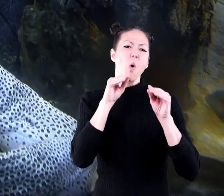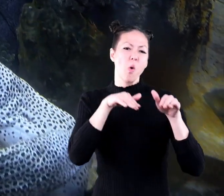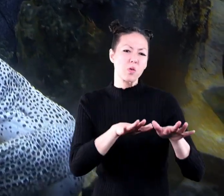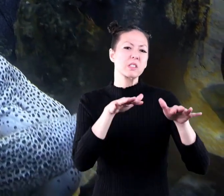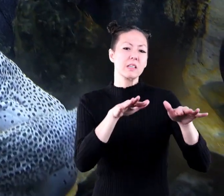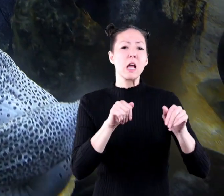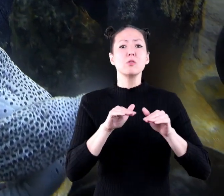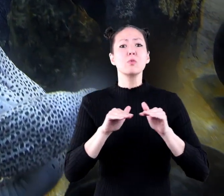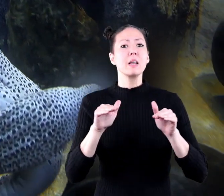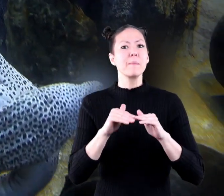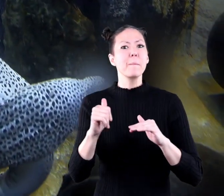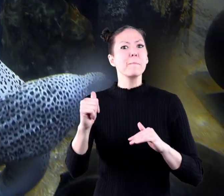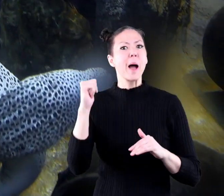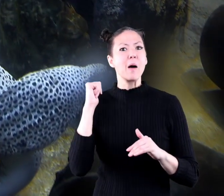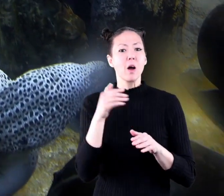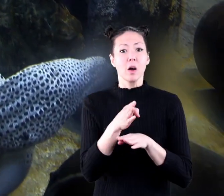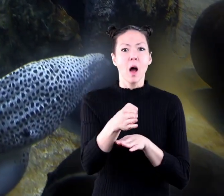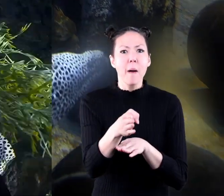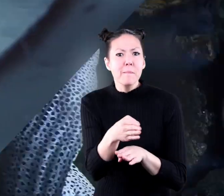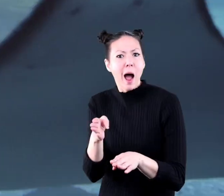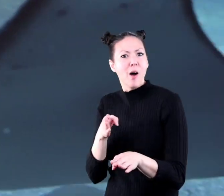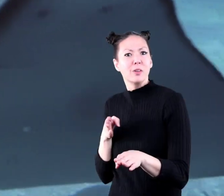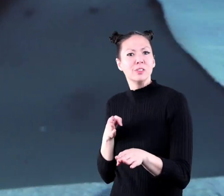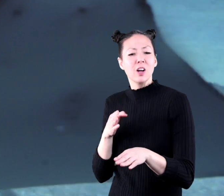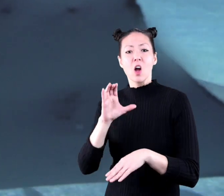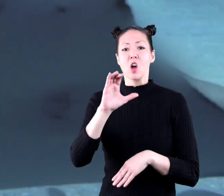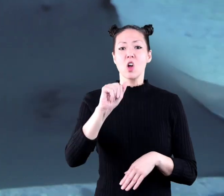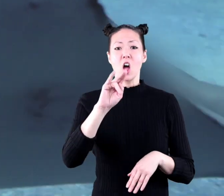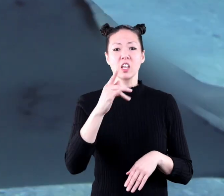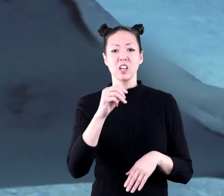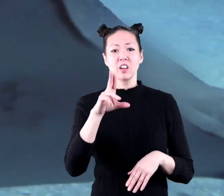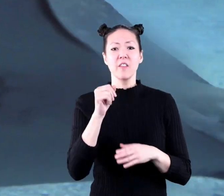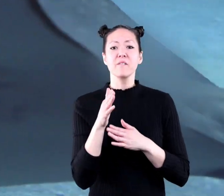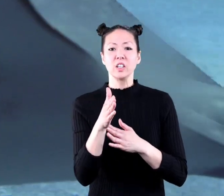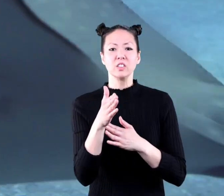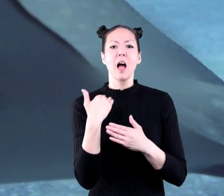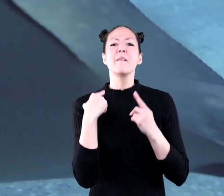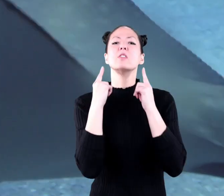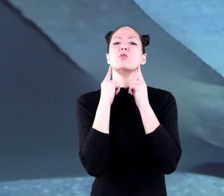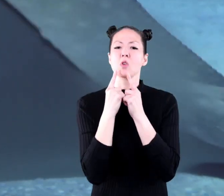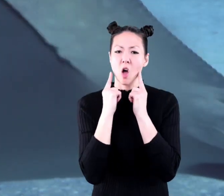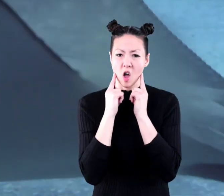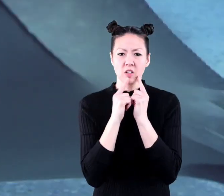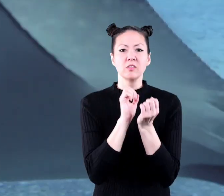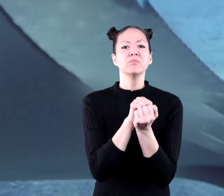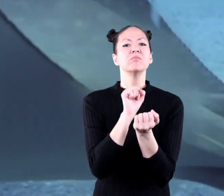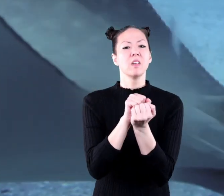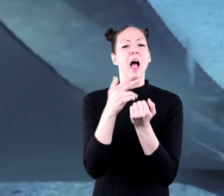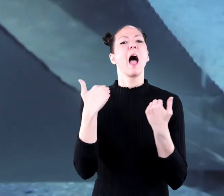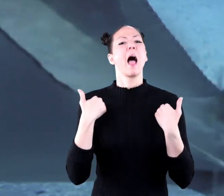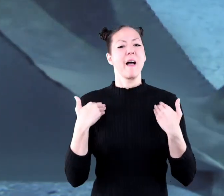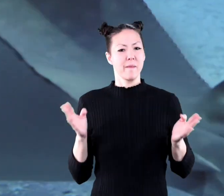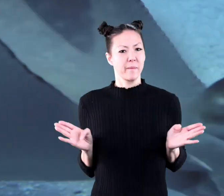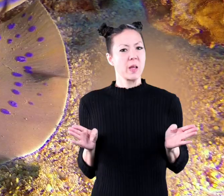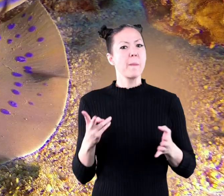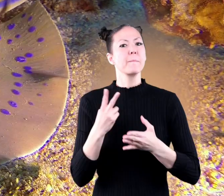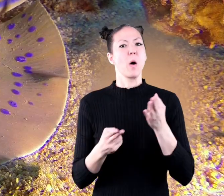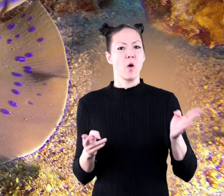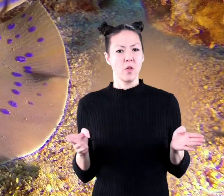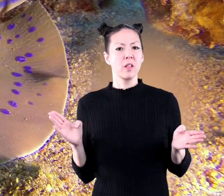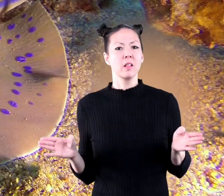the ocean and can swim backwards cartilaginous fish have jaws as well as paired fins